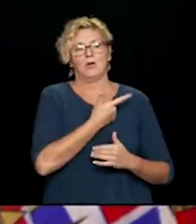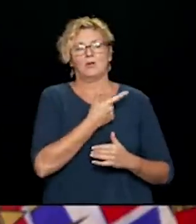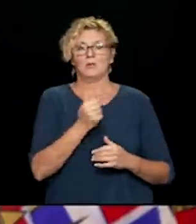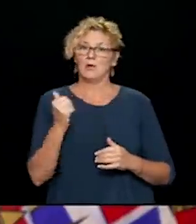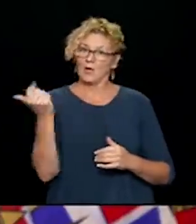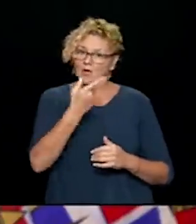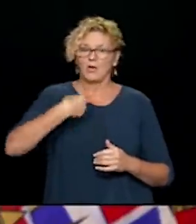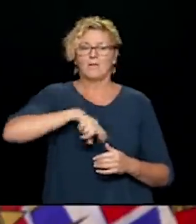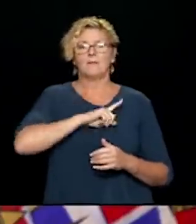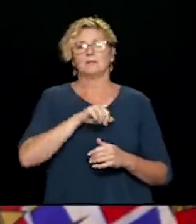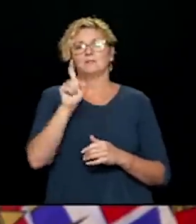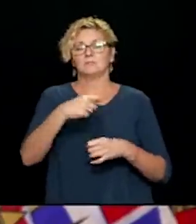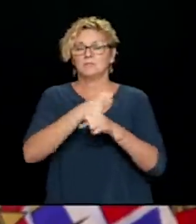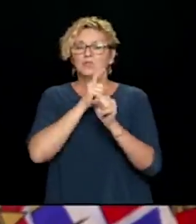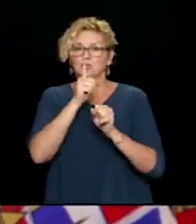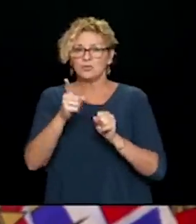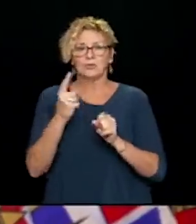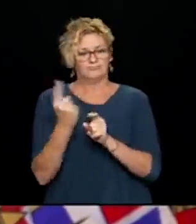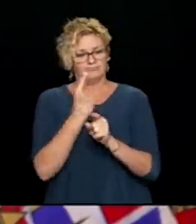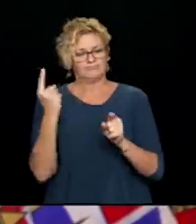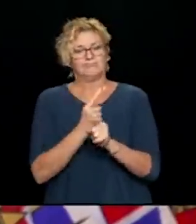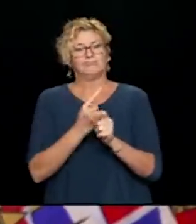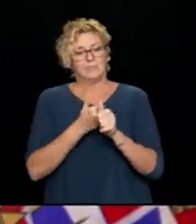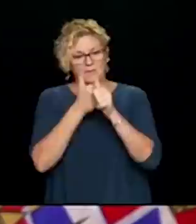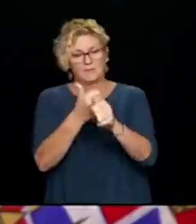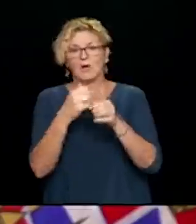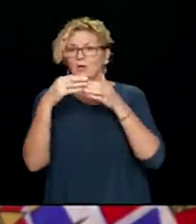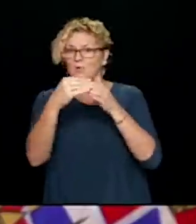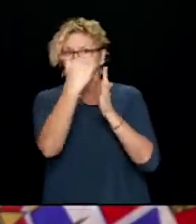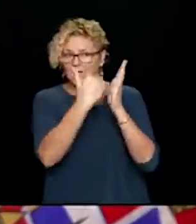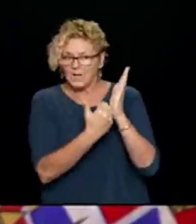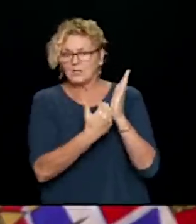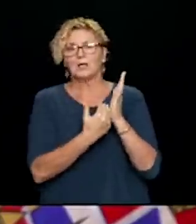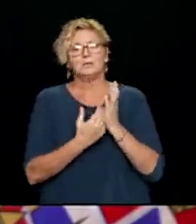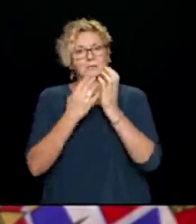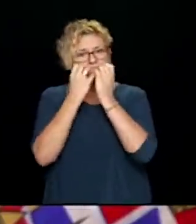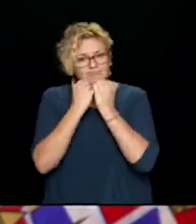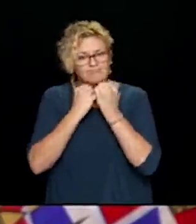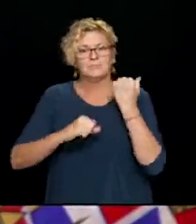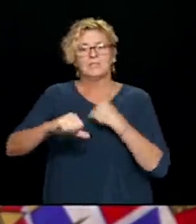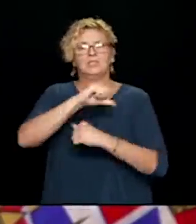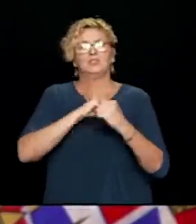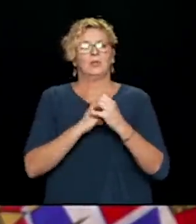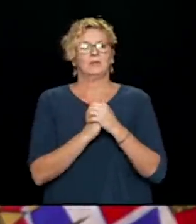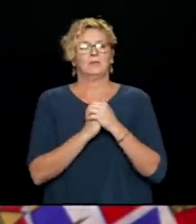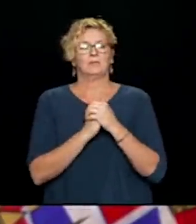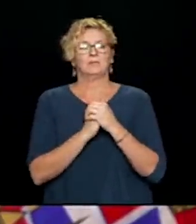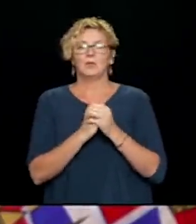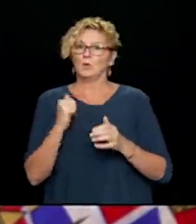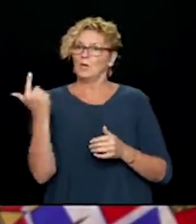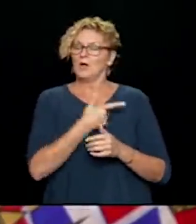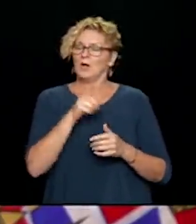To ensure that we are doing what we need to do to keep those we are closest to and our communities safe.